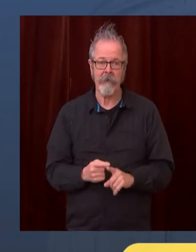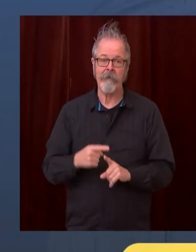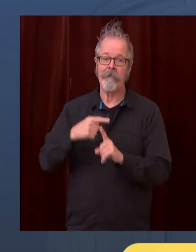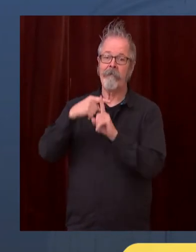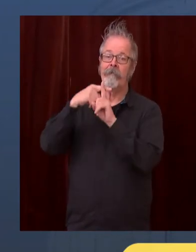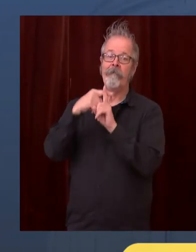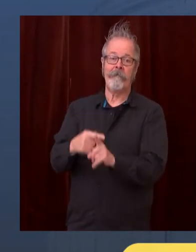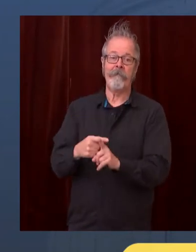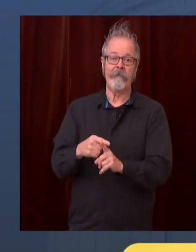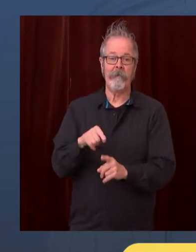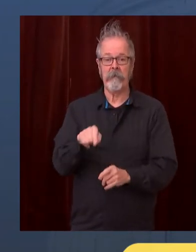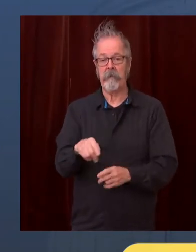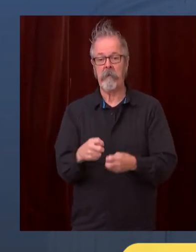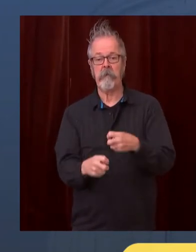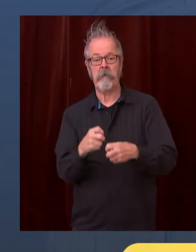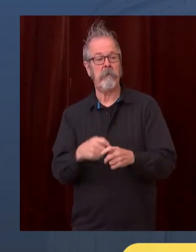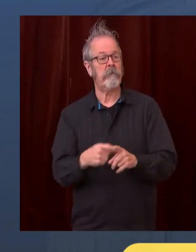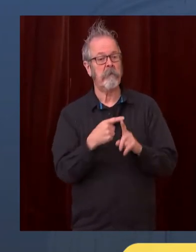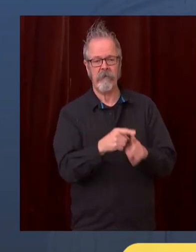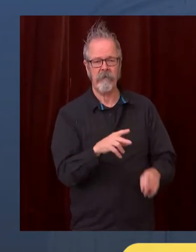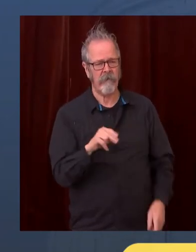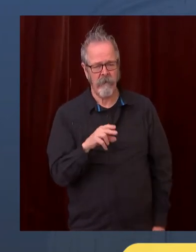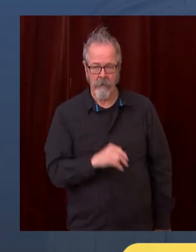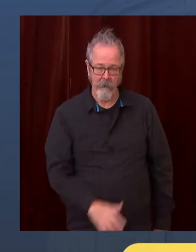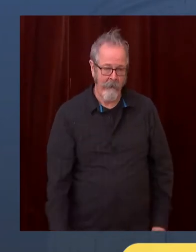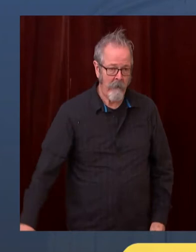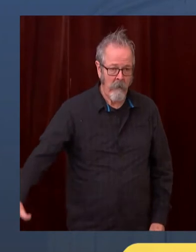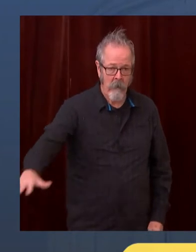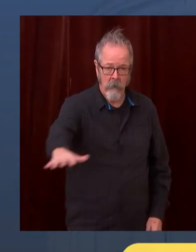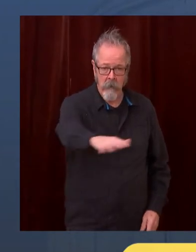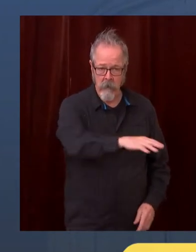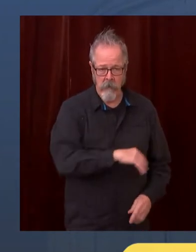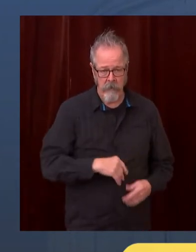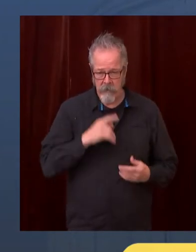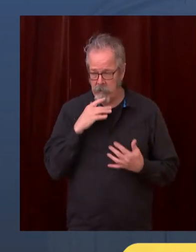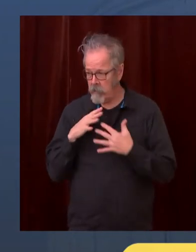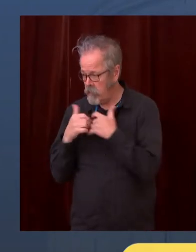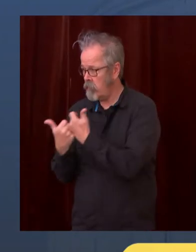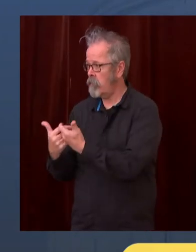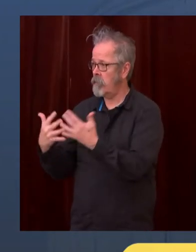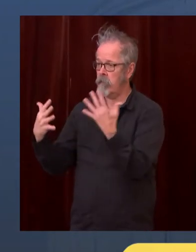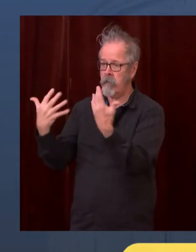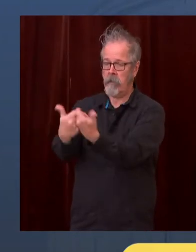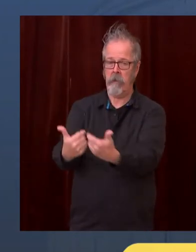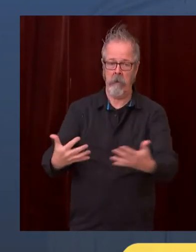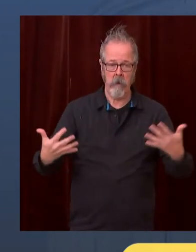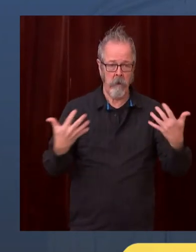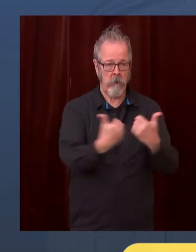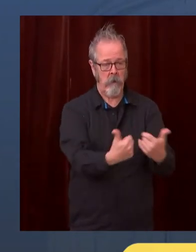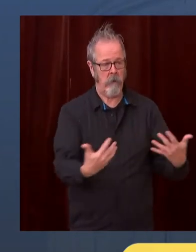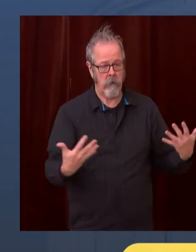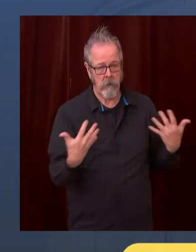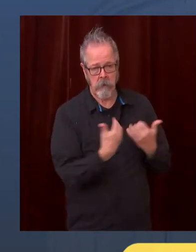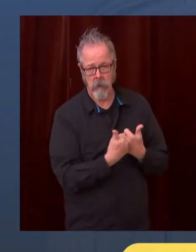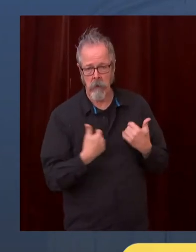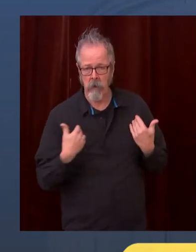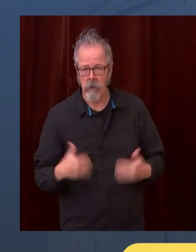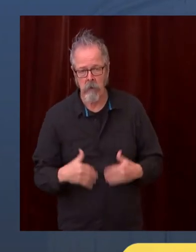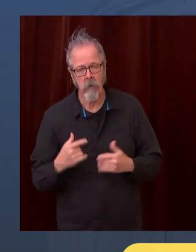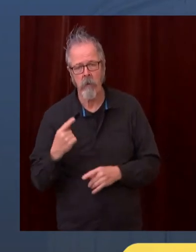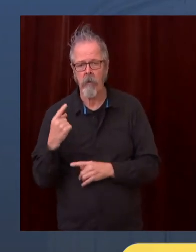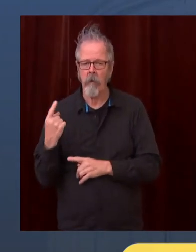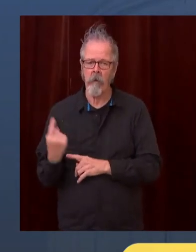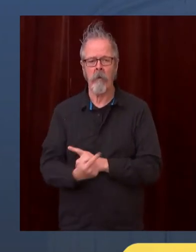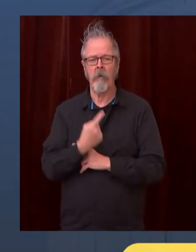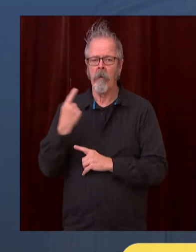And unfortunately, we're all dealing with things and there's always things that you can do better. There are always things that we can impress